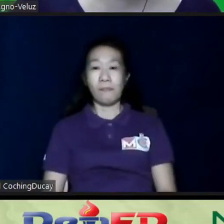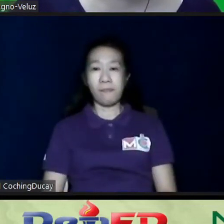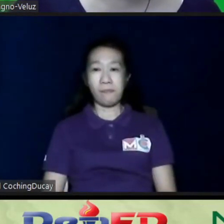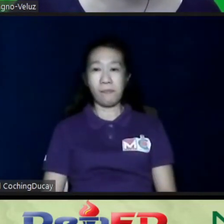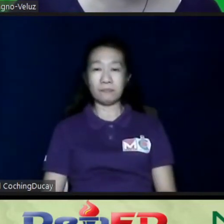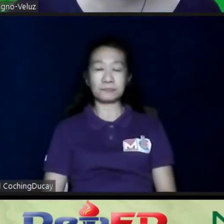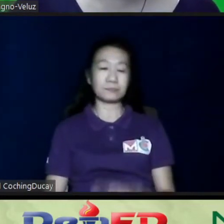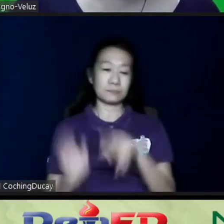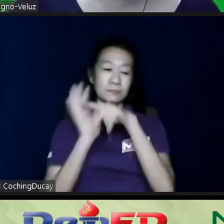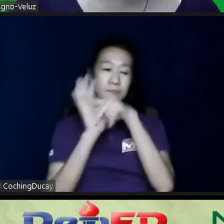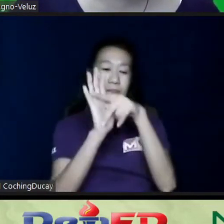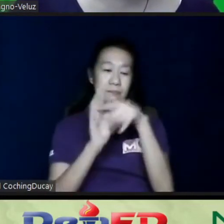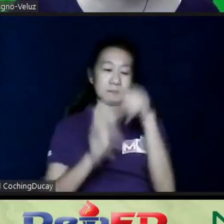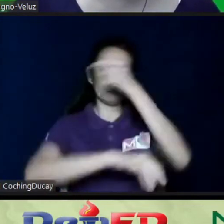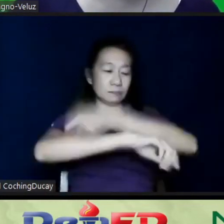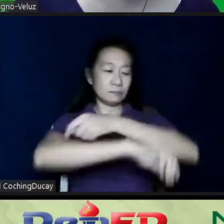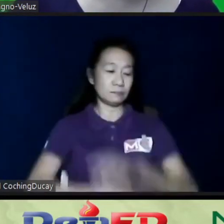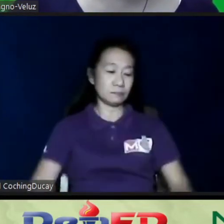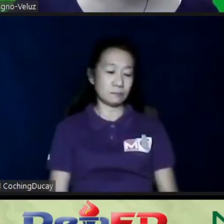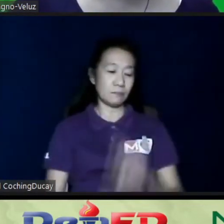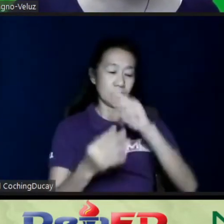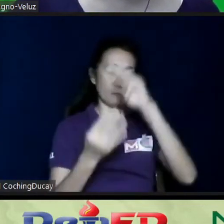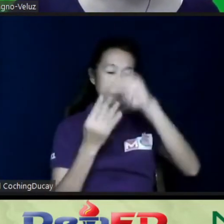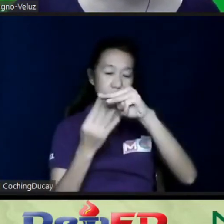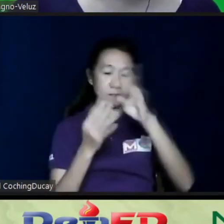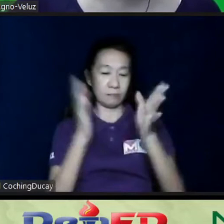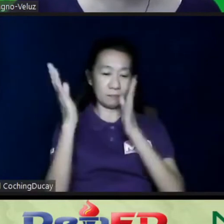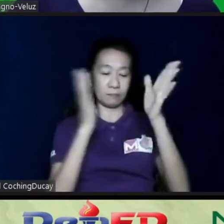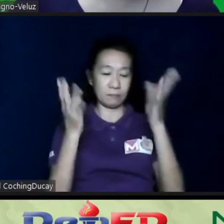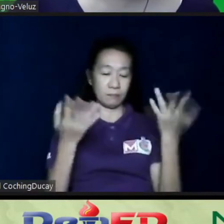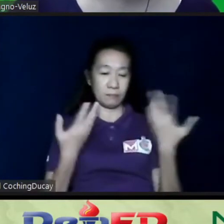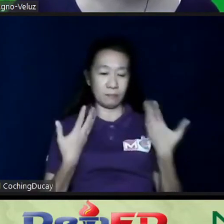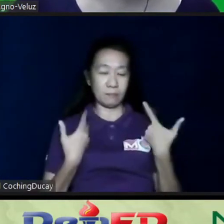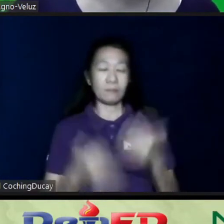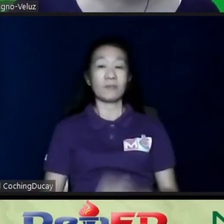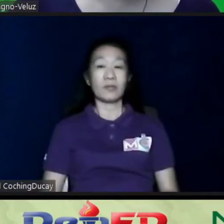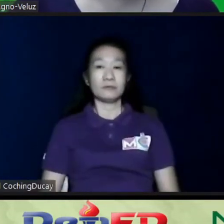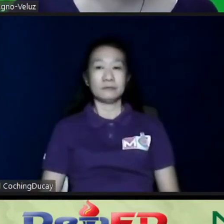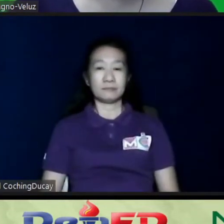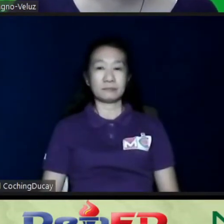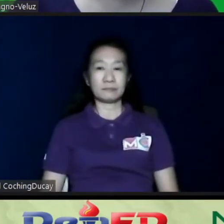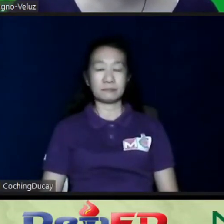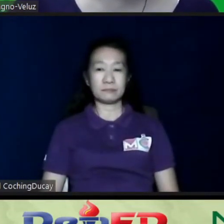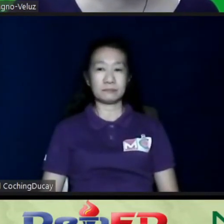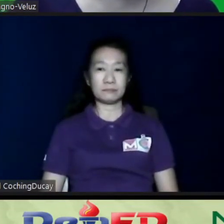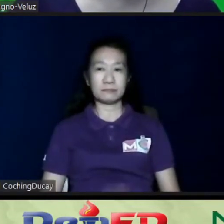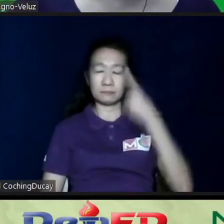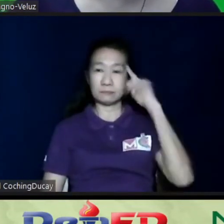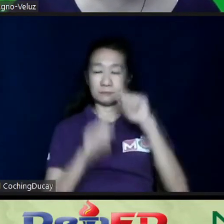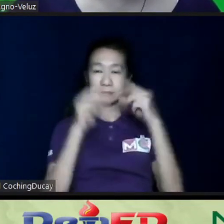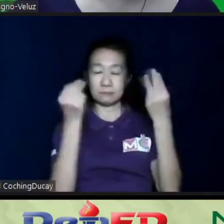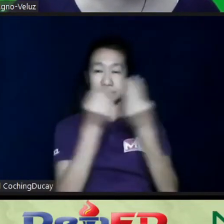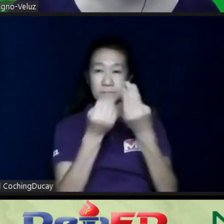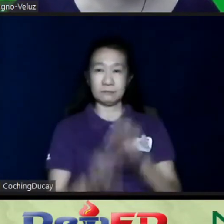present on the table what programs and services they already have, and for the team to